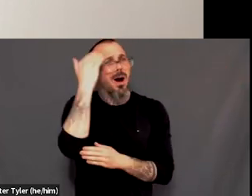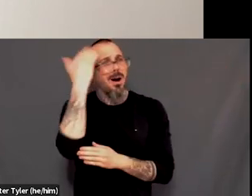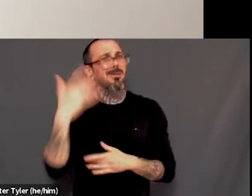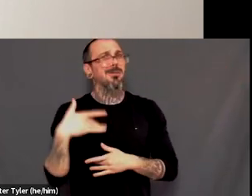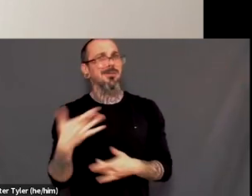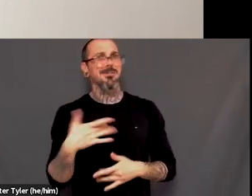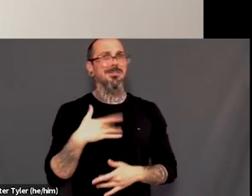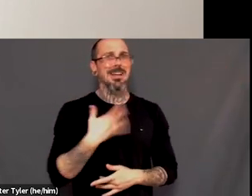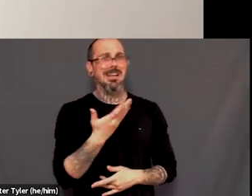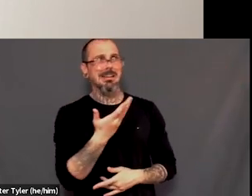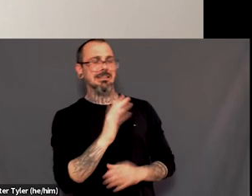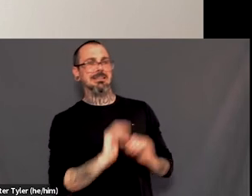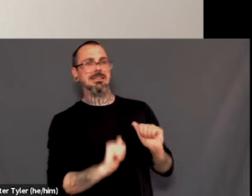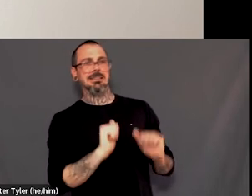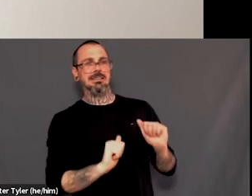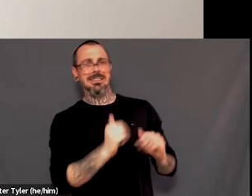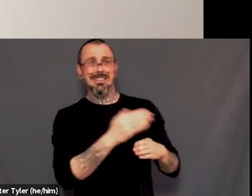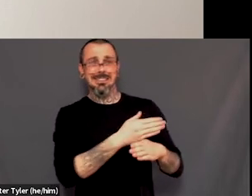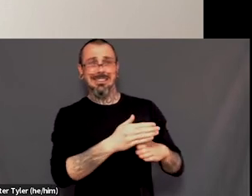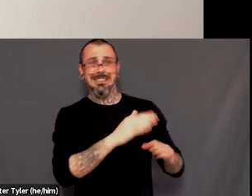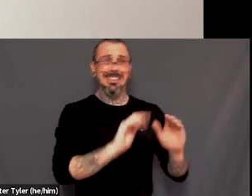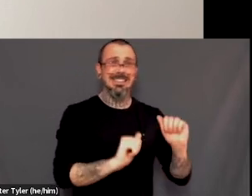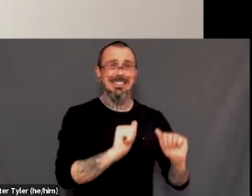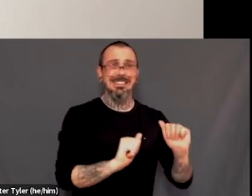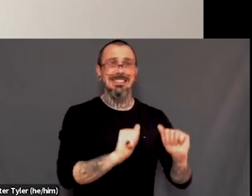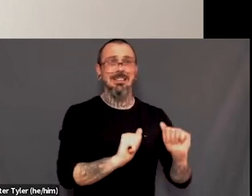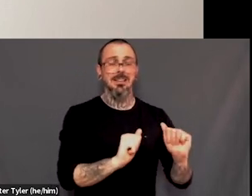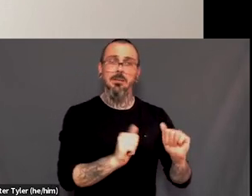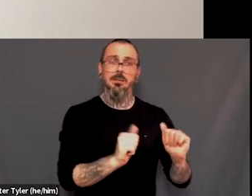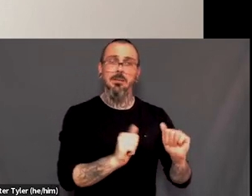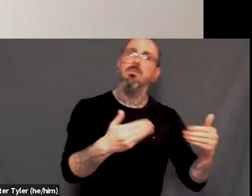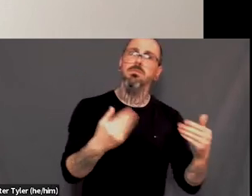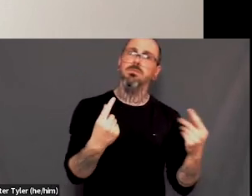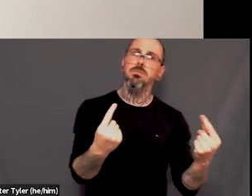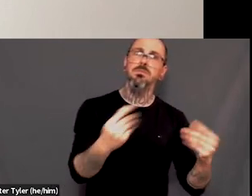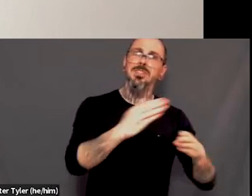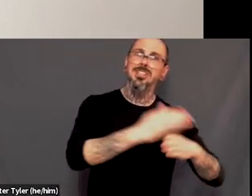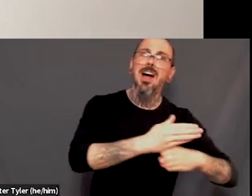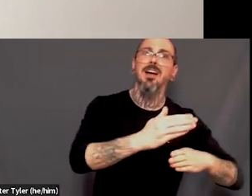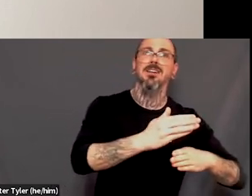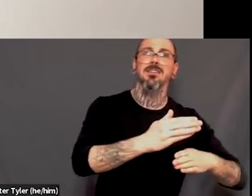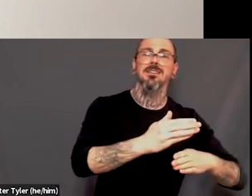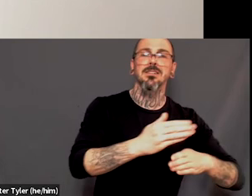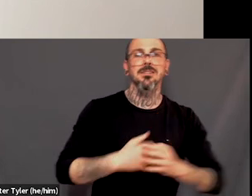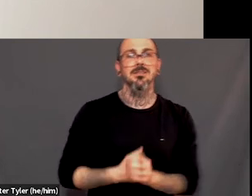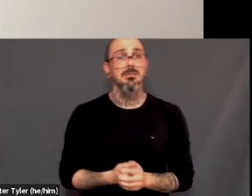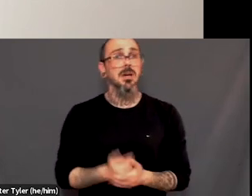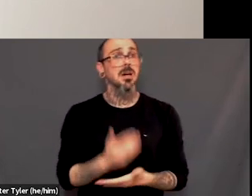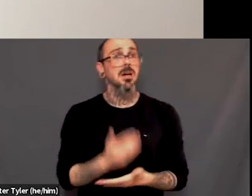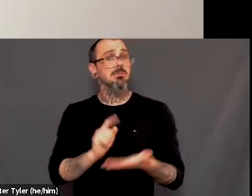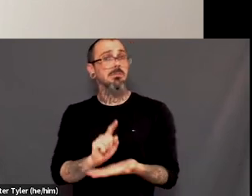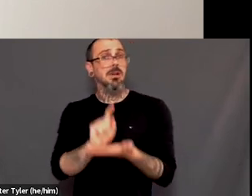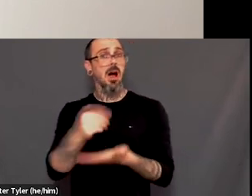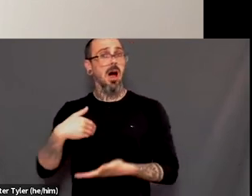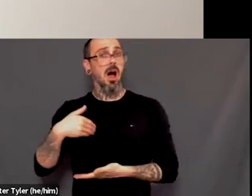sometimes and not being afraid that we will lose some of the privileges we have. Um,